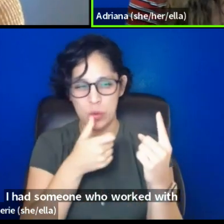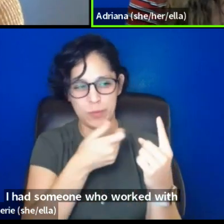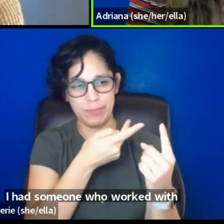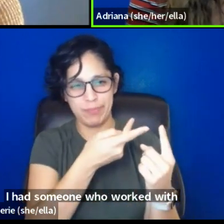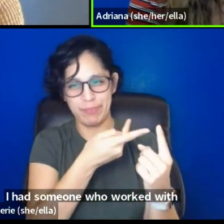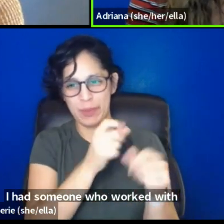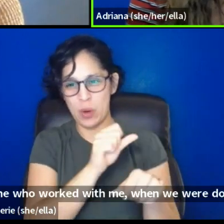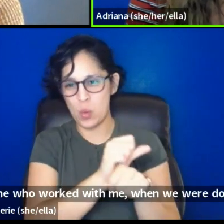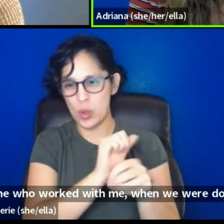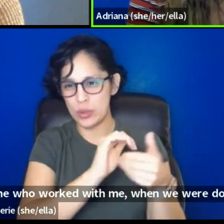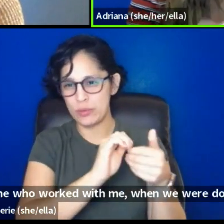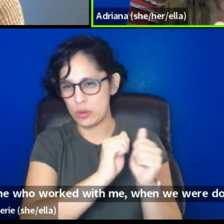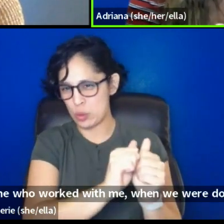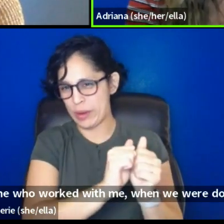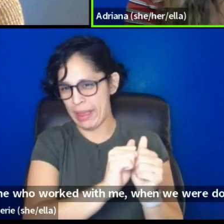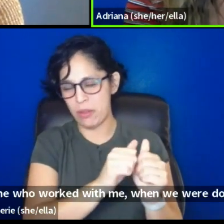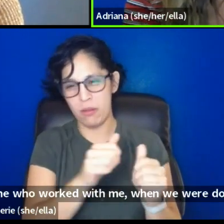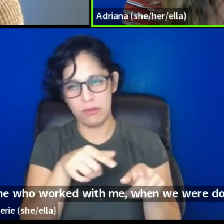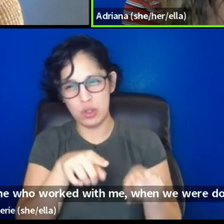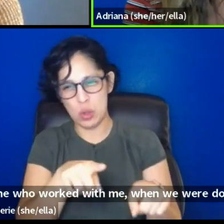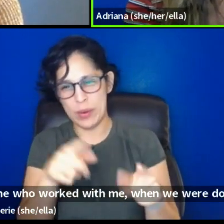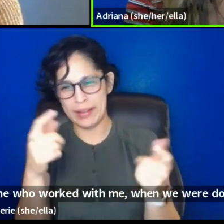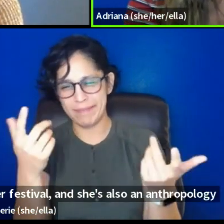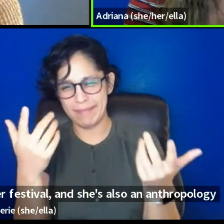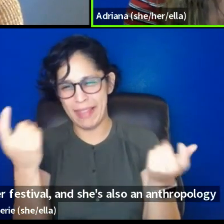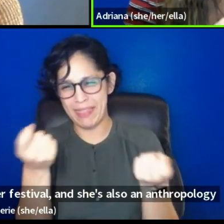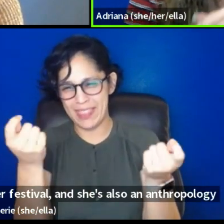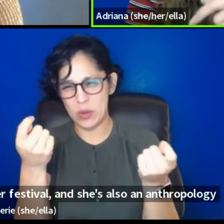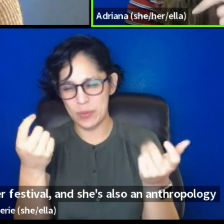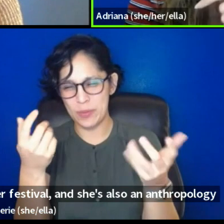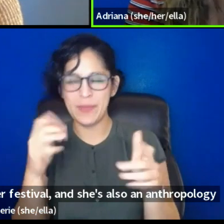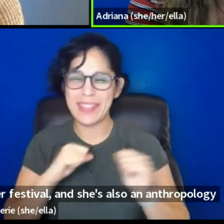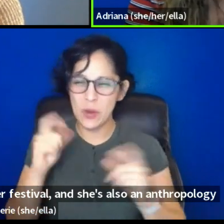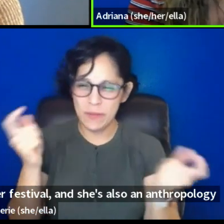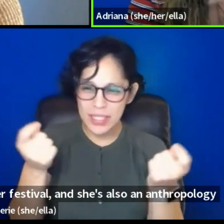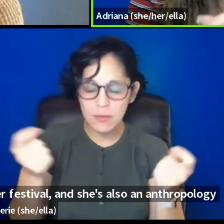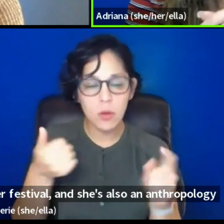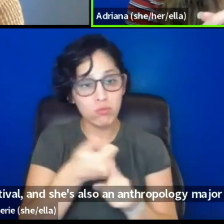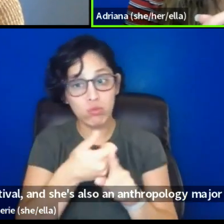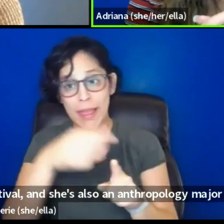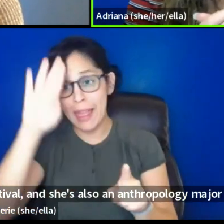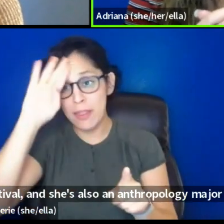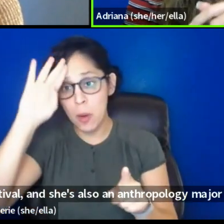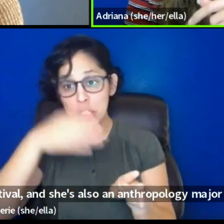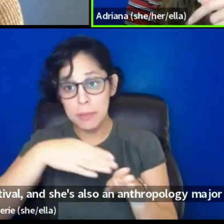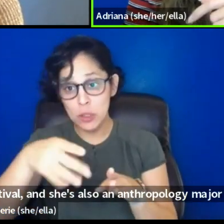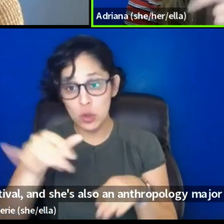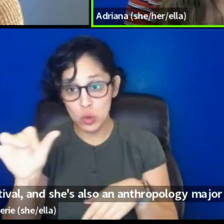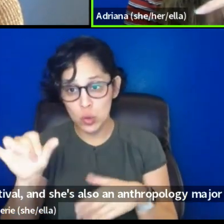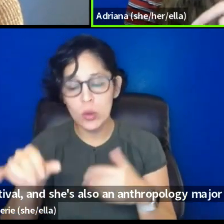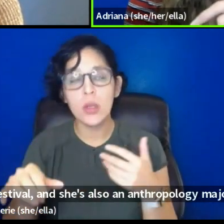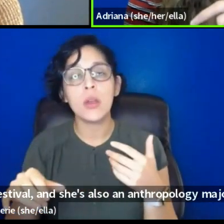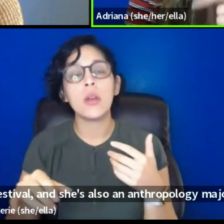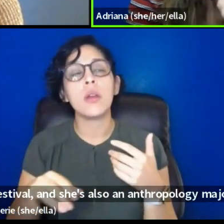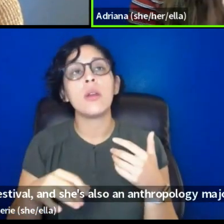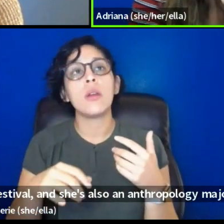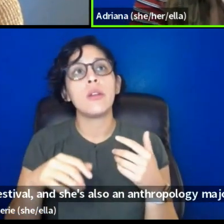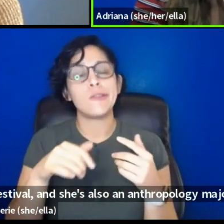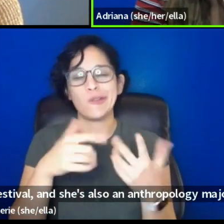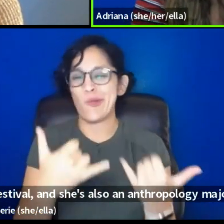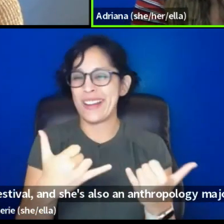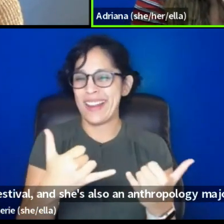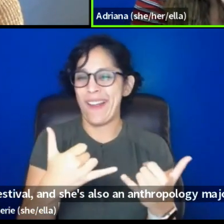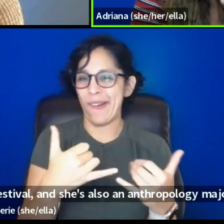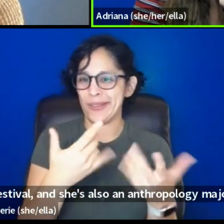a theater festival, and she's also an anthropology major, and is in, in school right